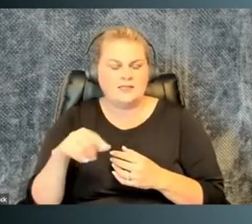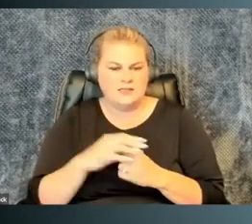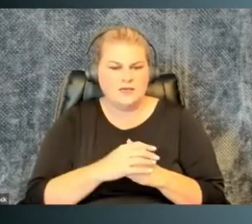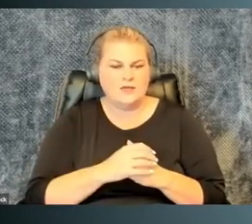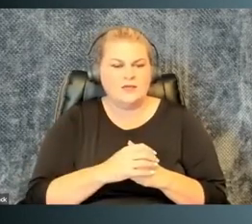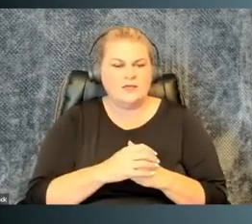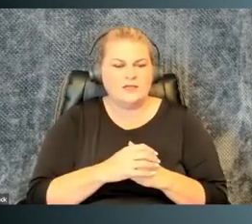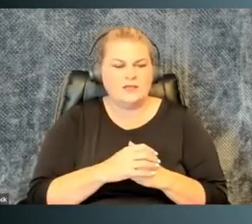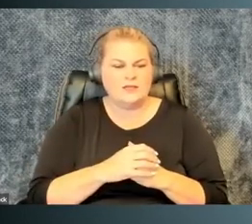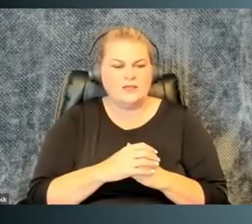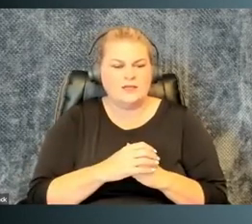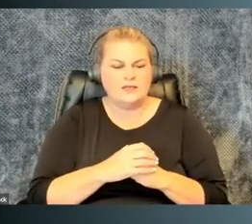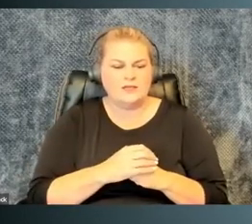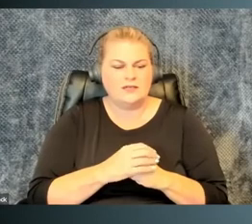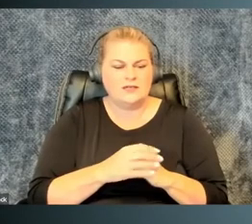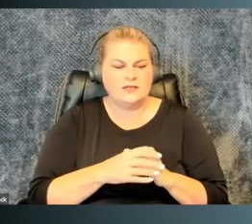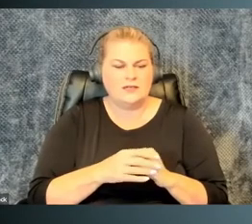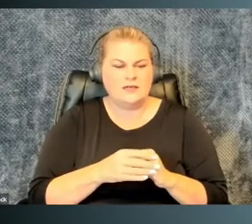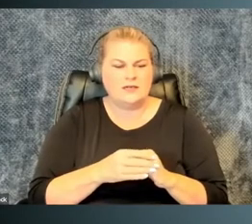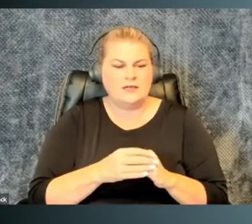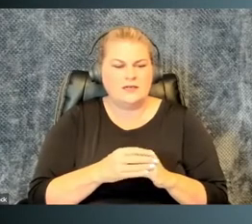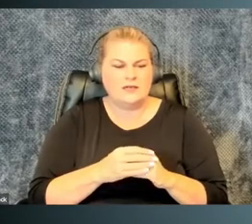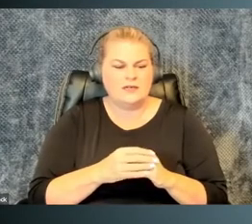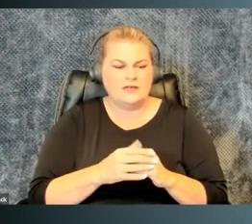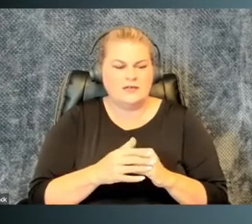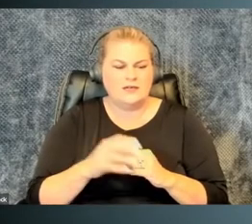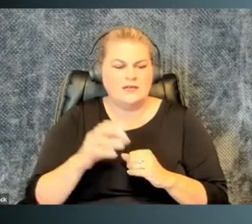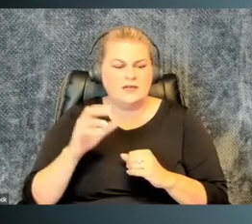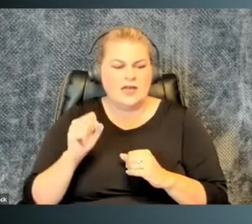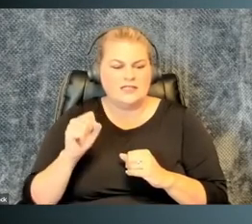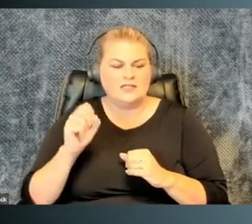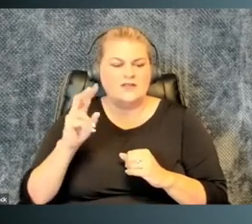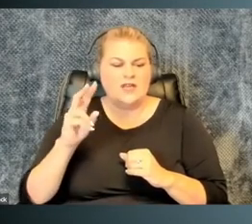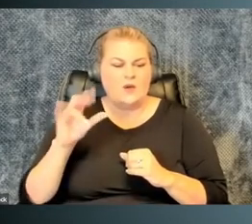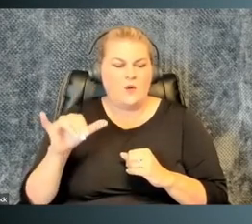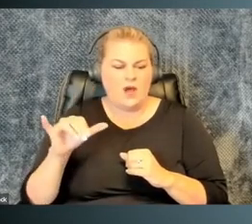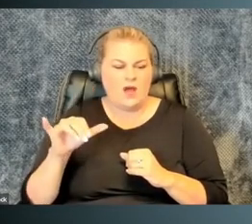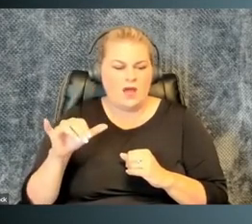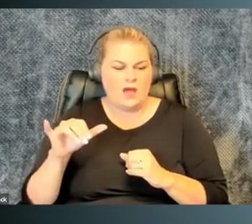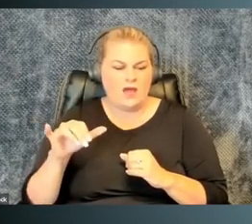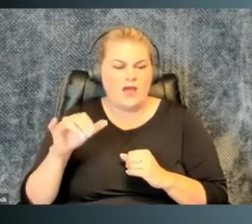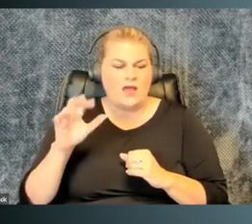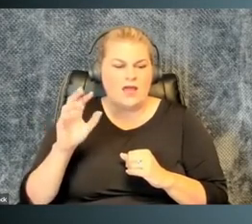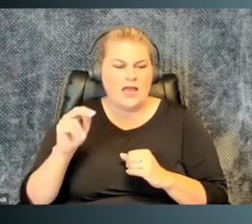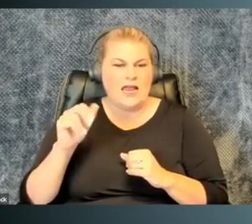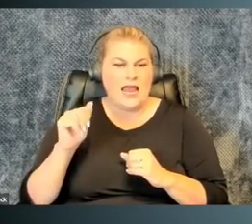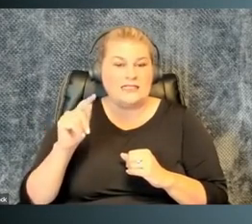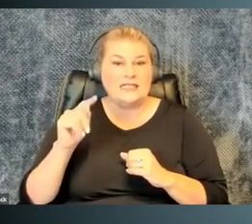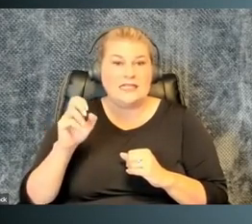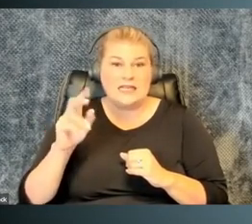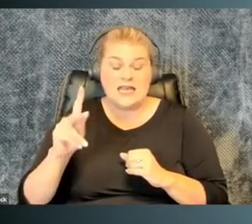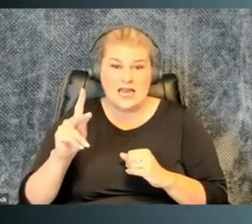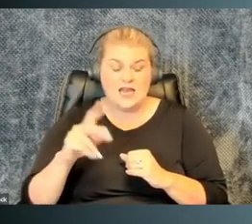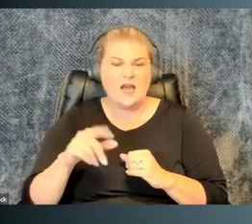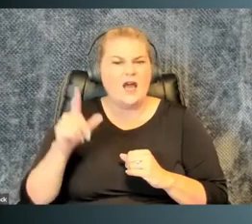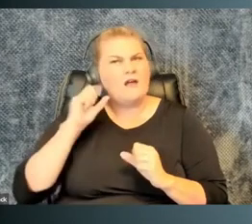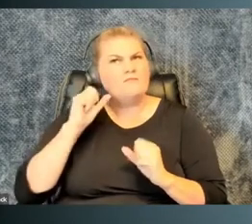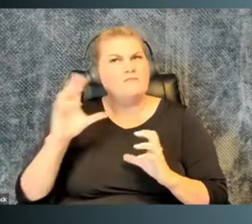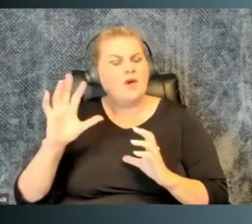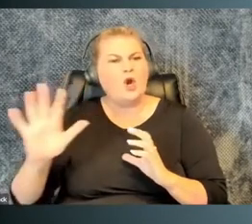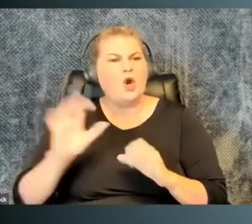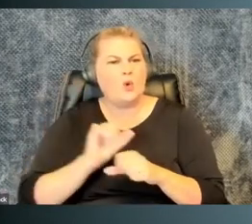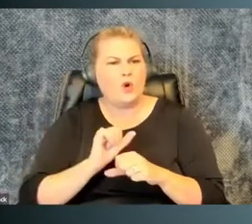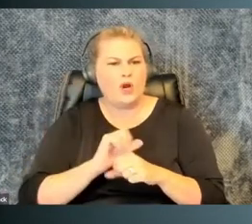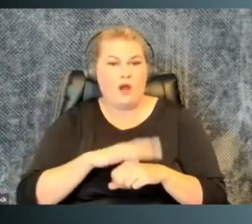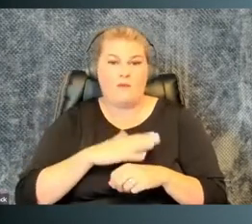Martina Swantek's work, M-A-R-T-I-N-A-S-V-Y-A-N-T